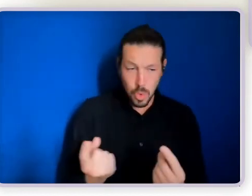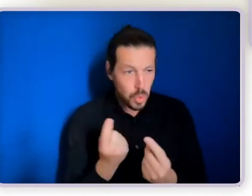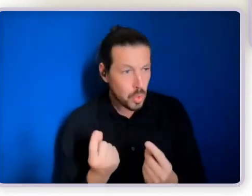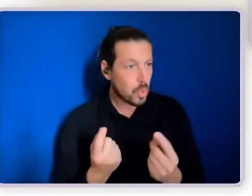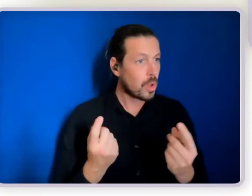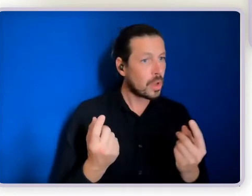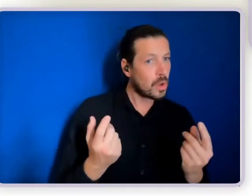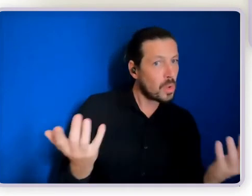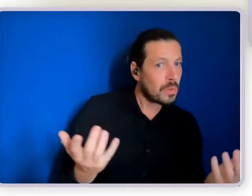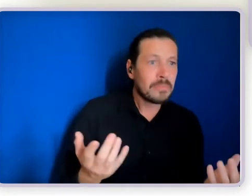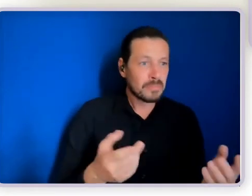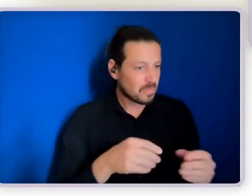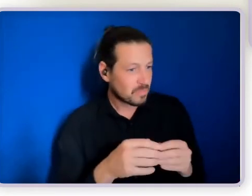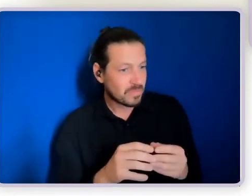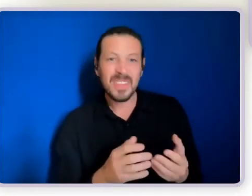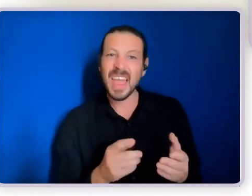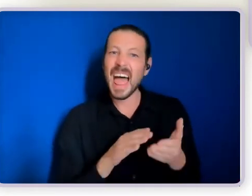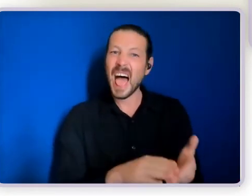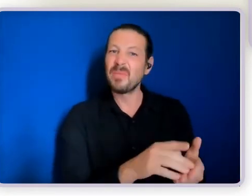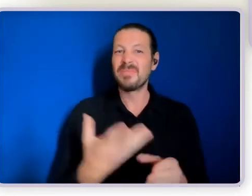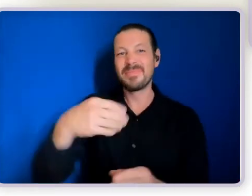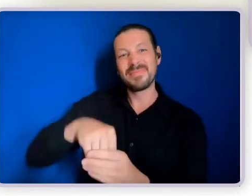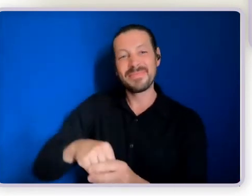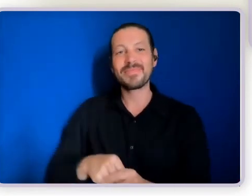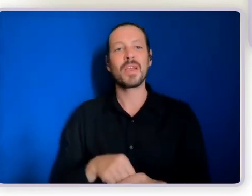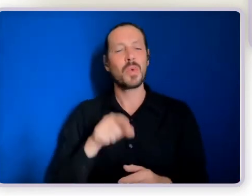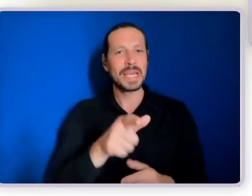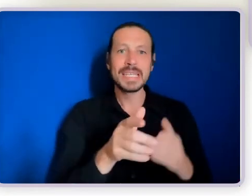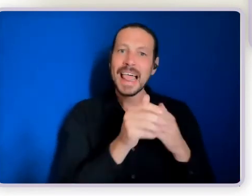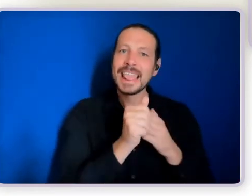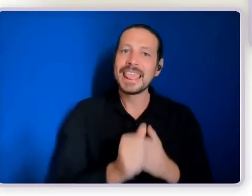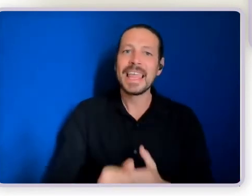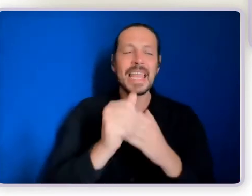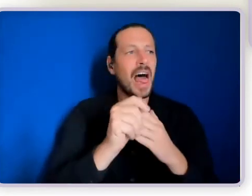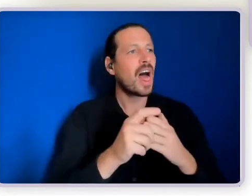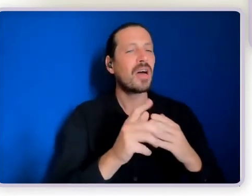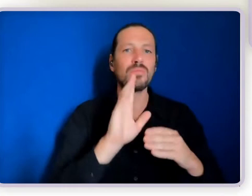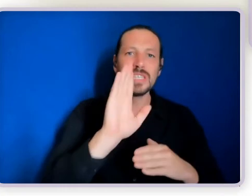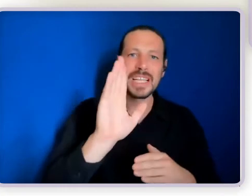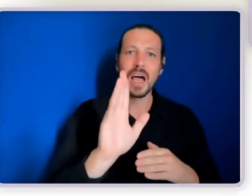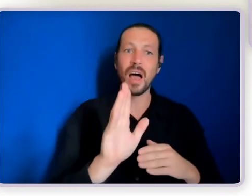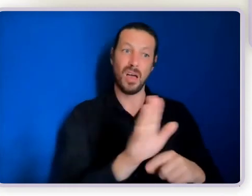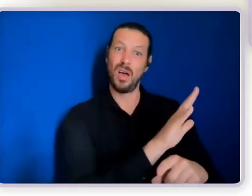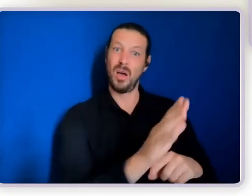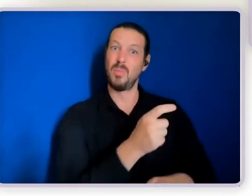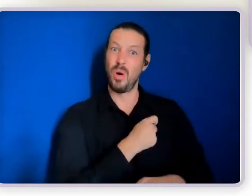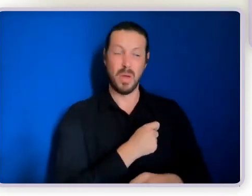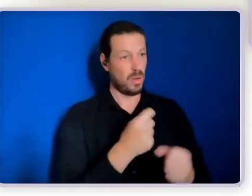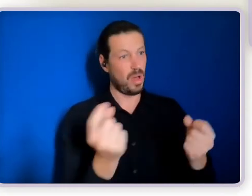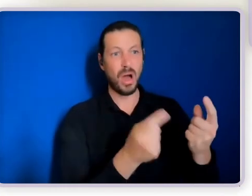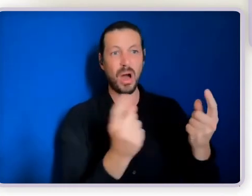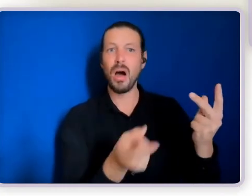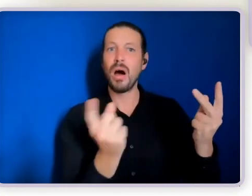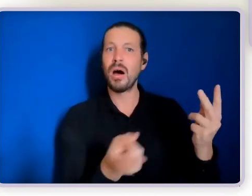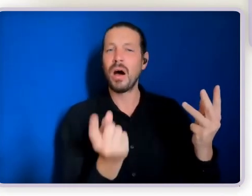he's also become a leader a presenter and a board member so you can see lots of rich and valued roles